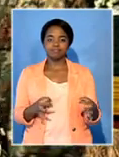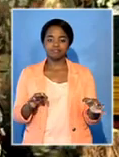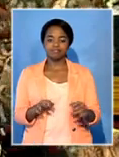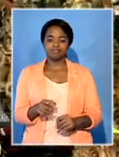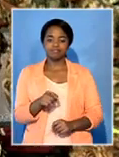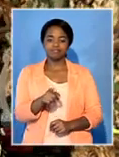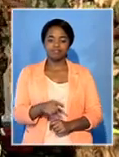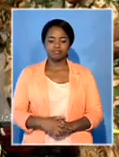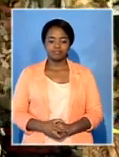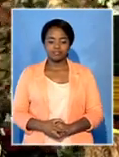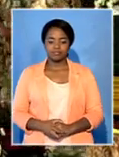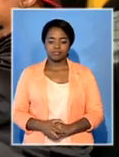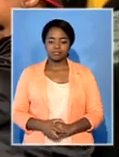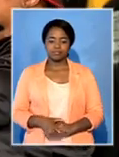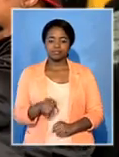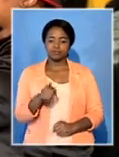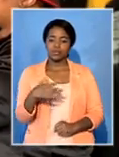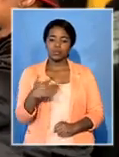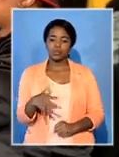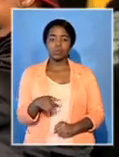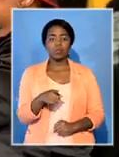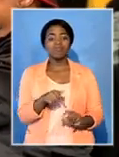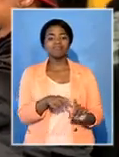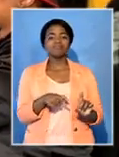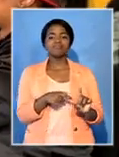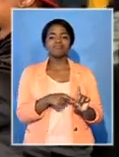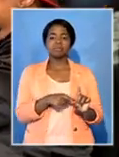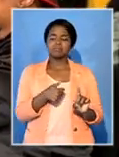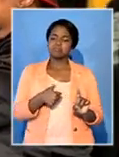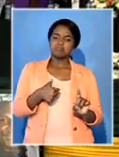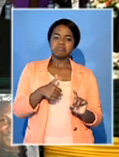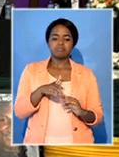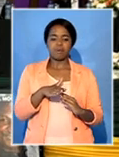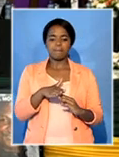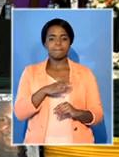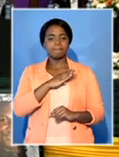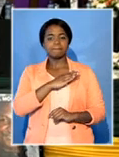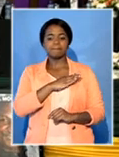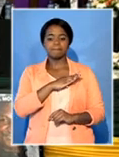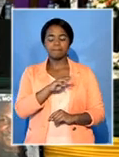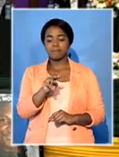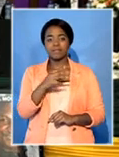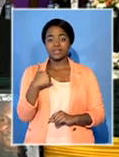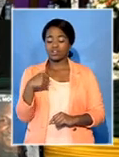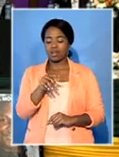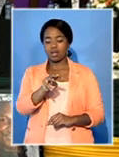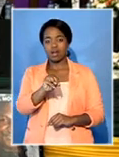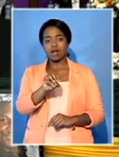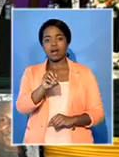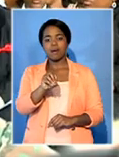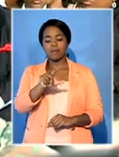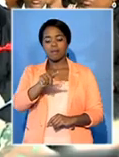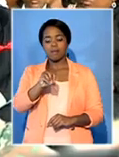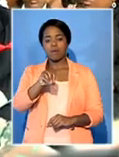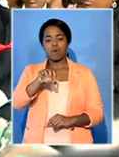A send-off for a national hero, General Molloy described as a gallant fighter and loyal public servant. President